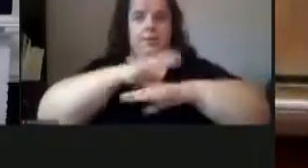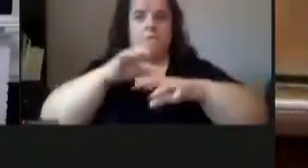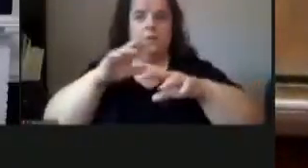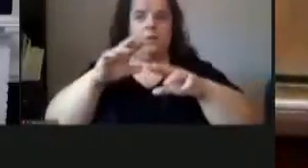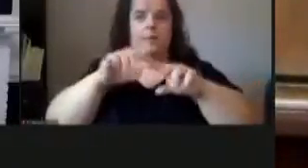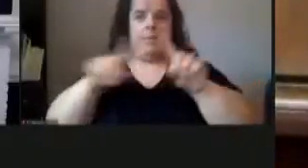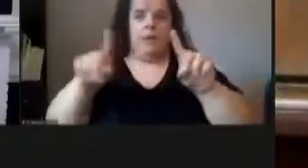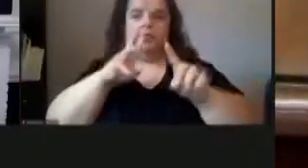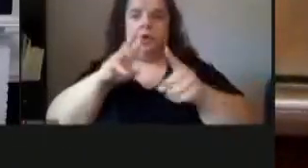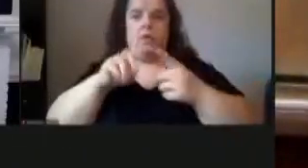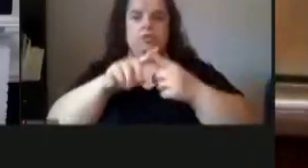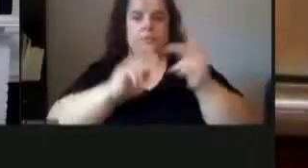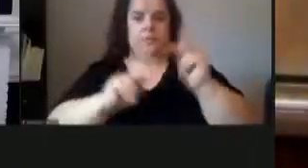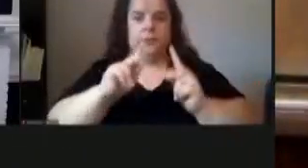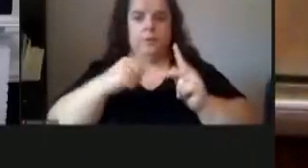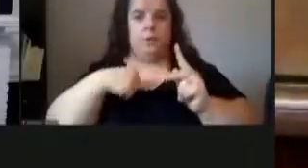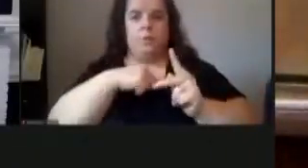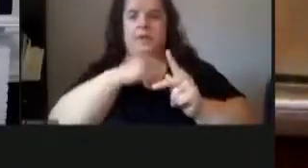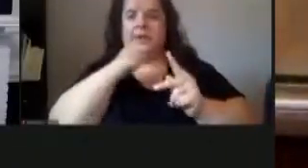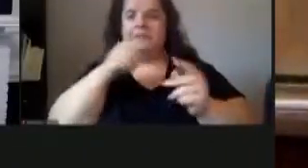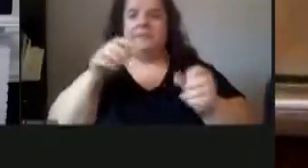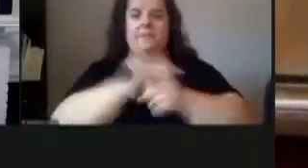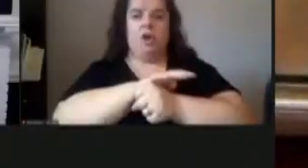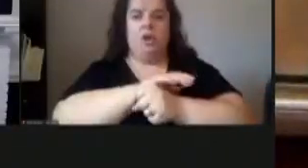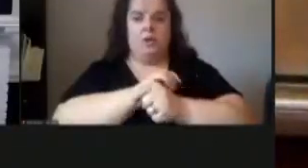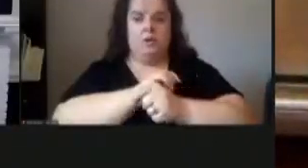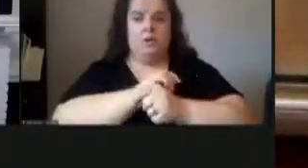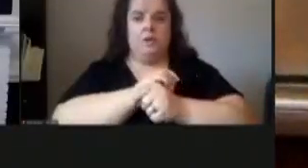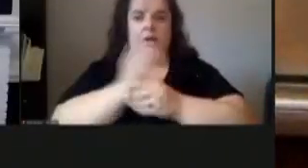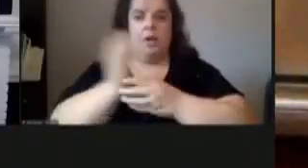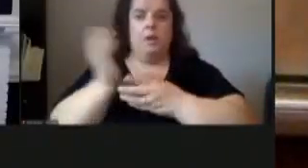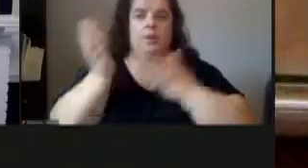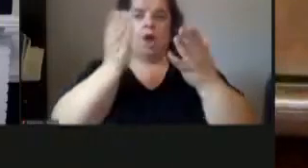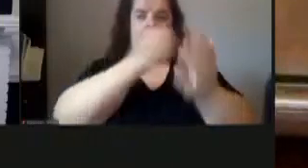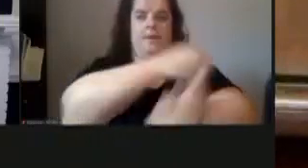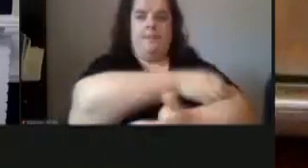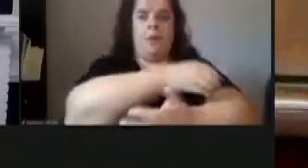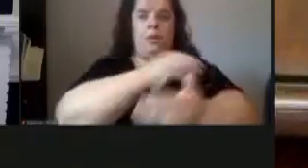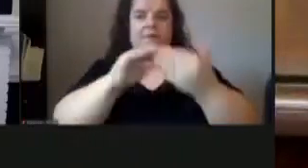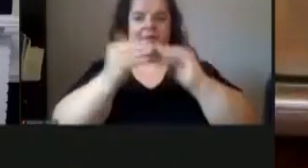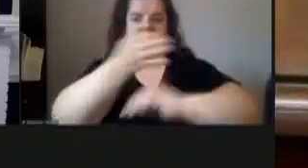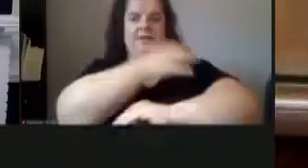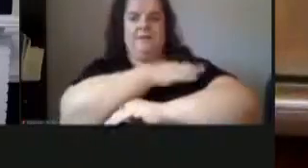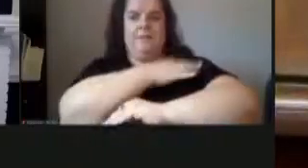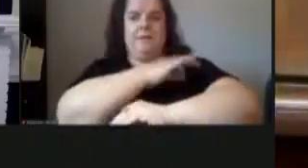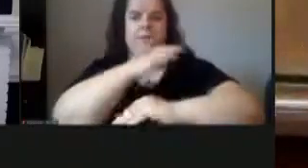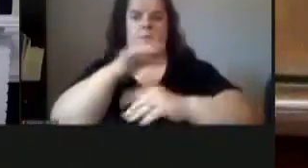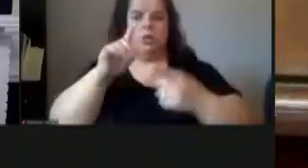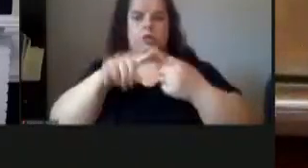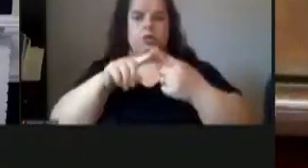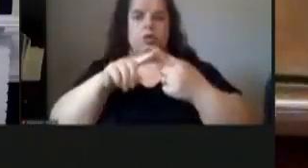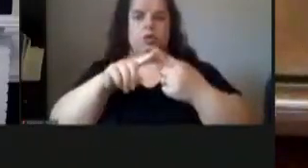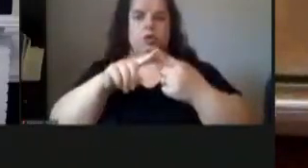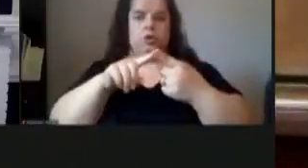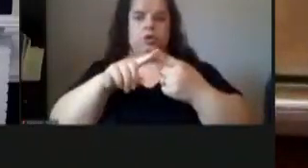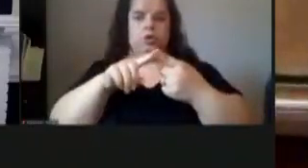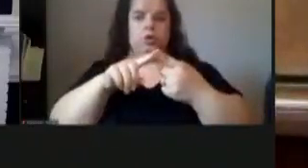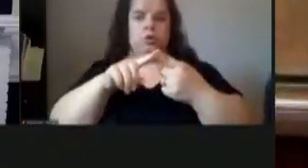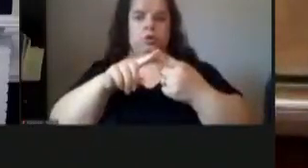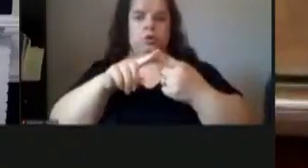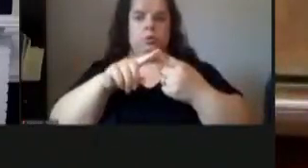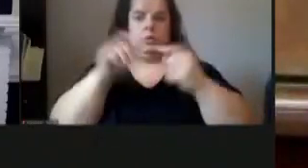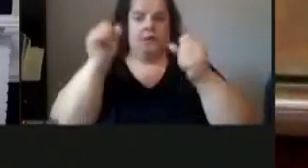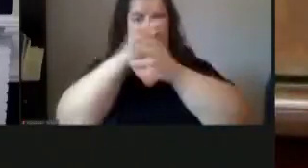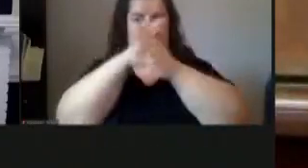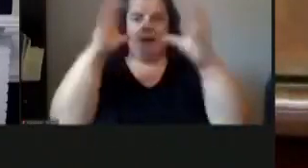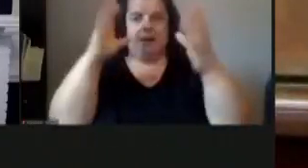to people that we haven't fully um brought the power of the city of pittsburgh to the idea of collaborating